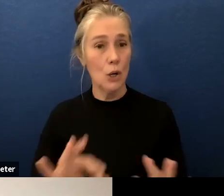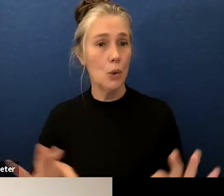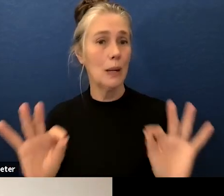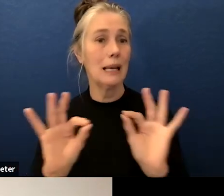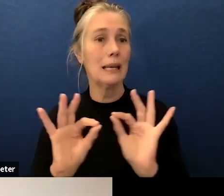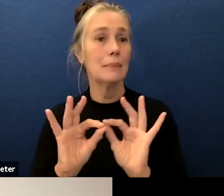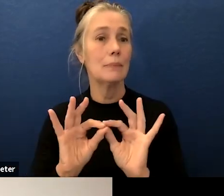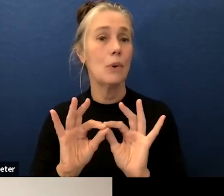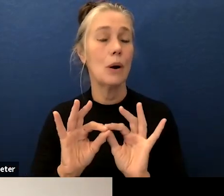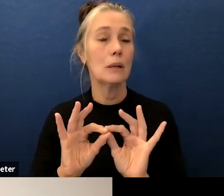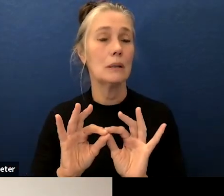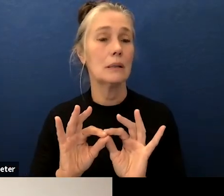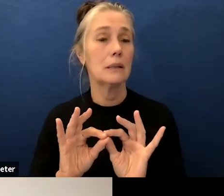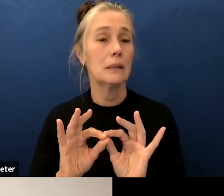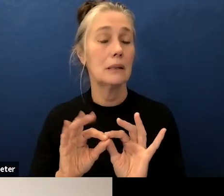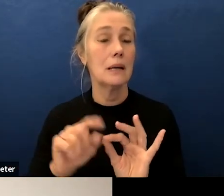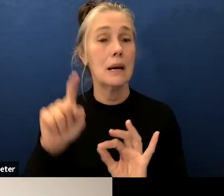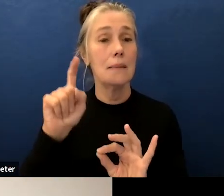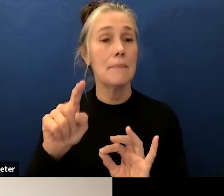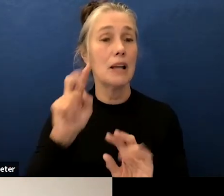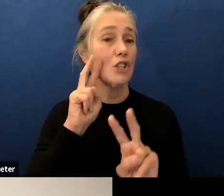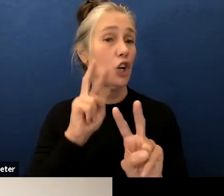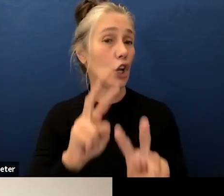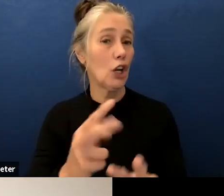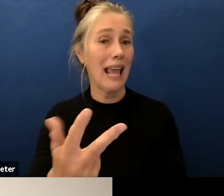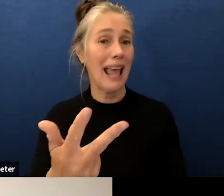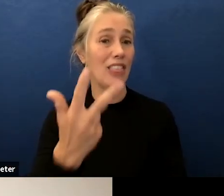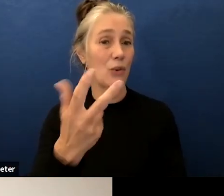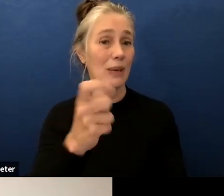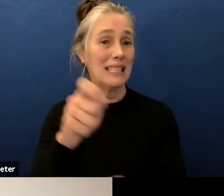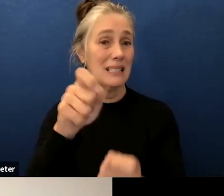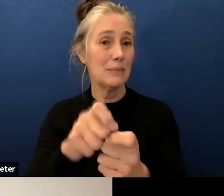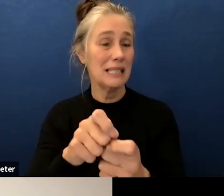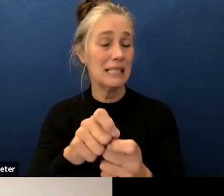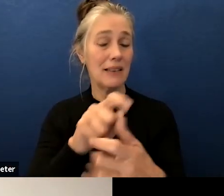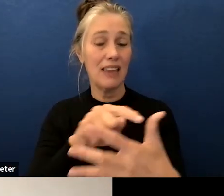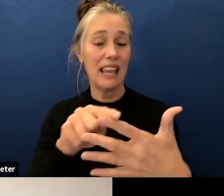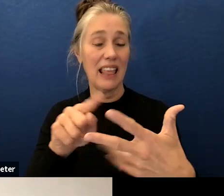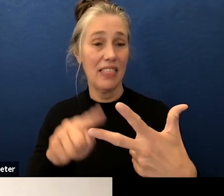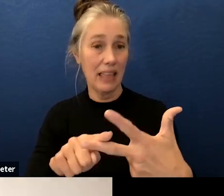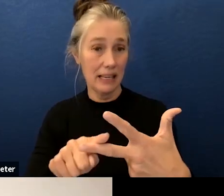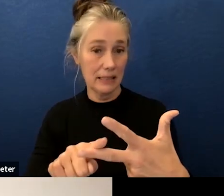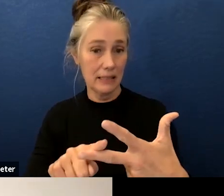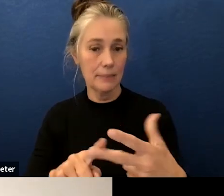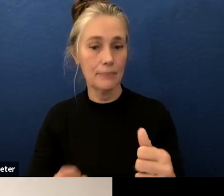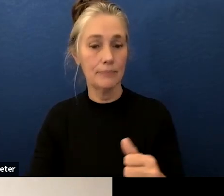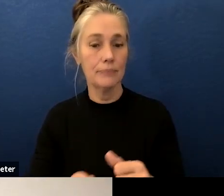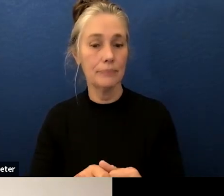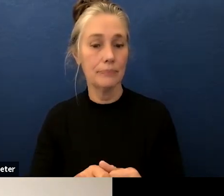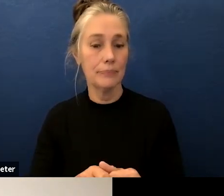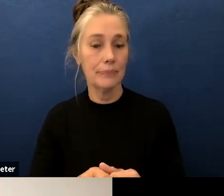is we have to look at three specific things the one is like now we have this funding